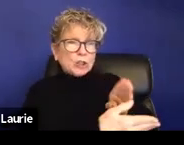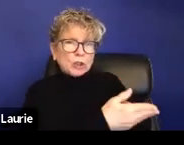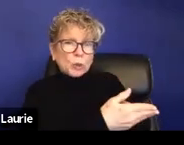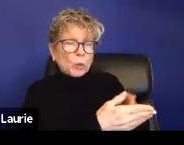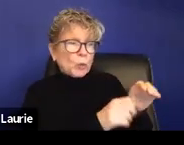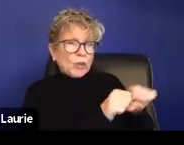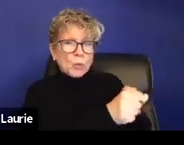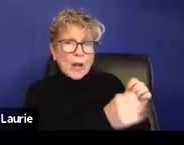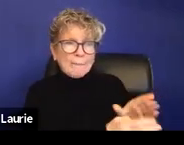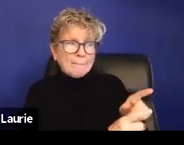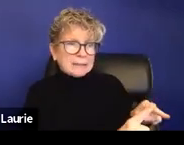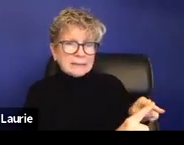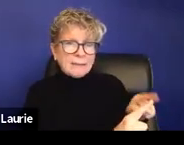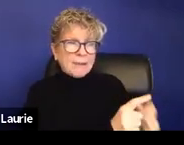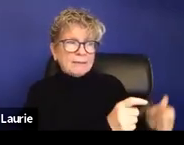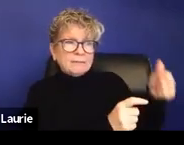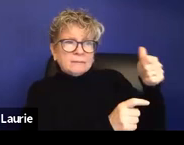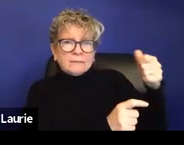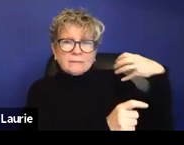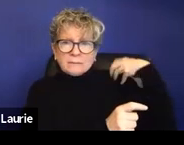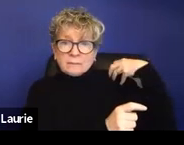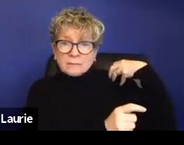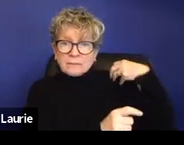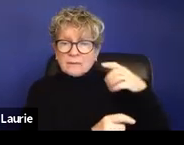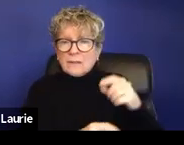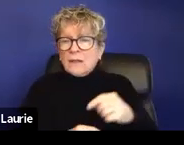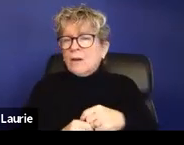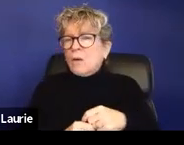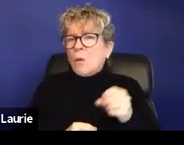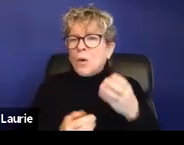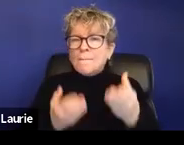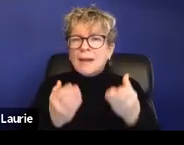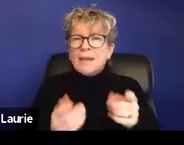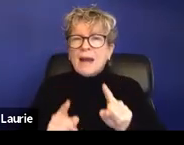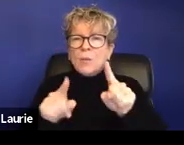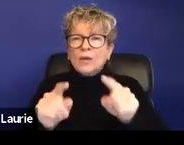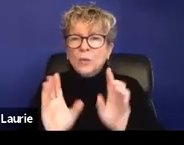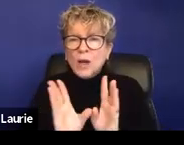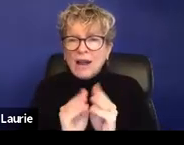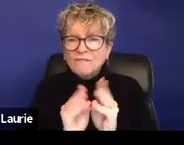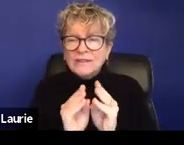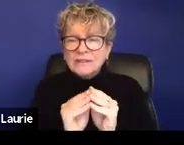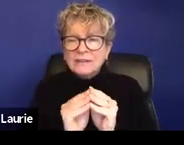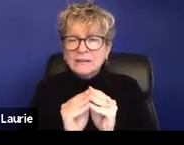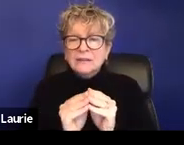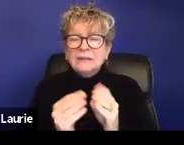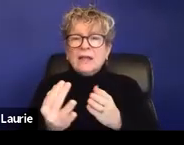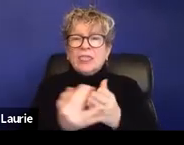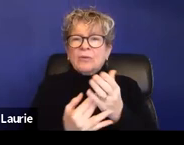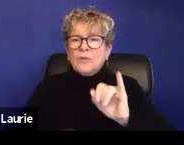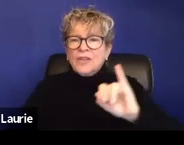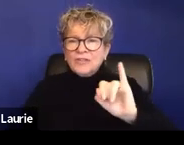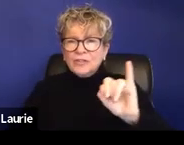the conference I was at where I was sexually assaulted, um, through the insurance company, I may be able to,